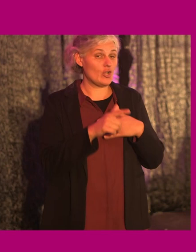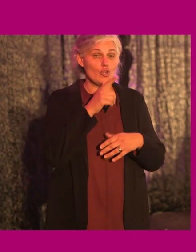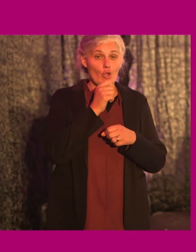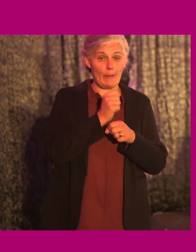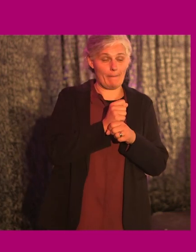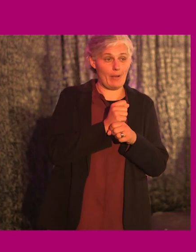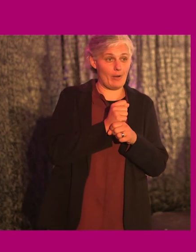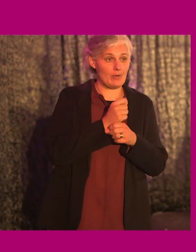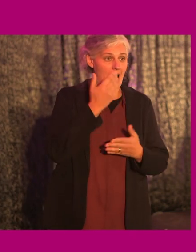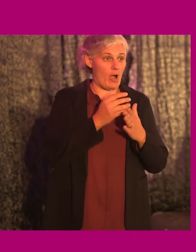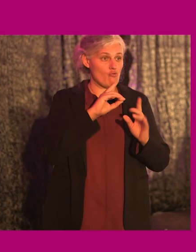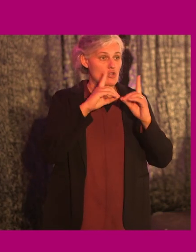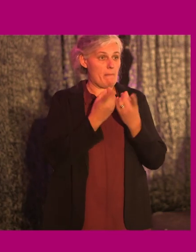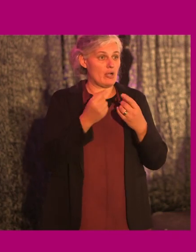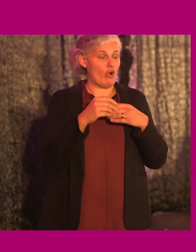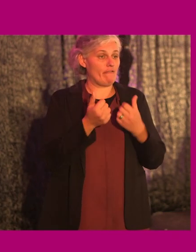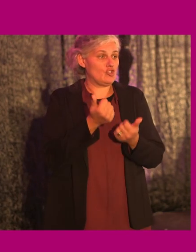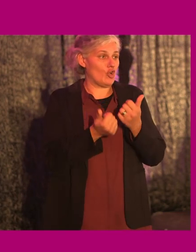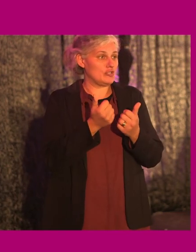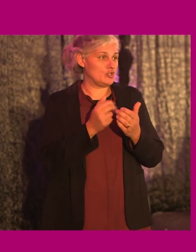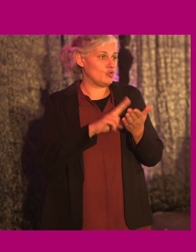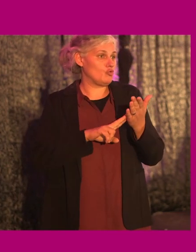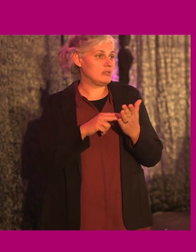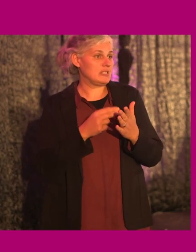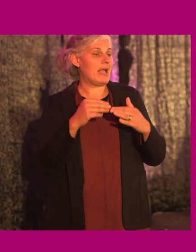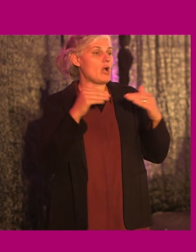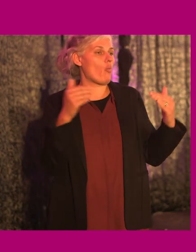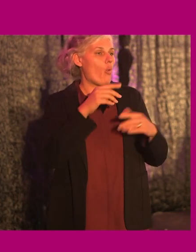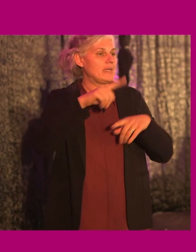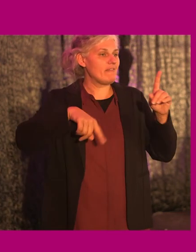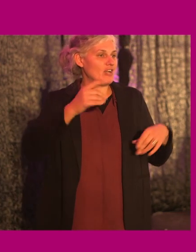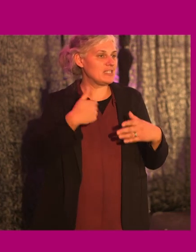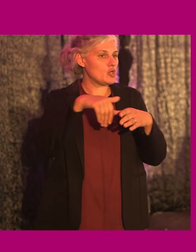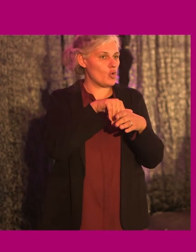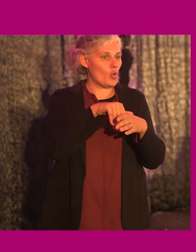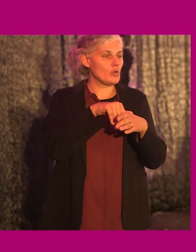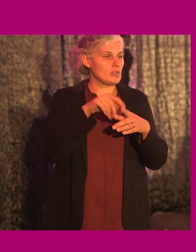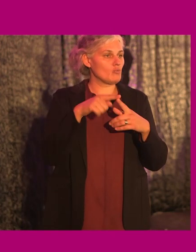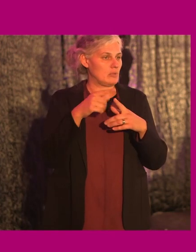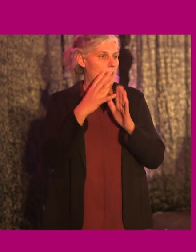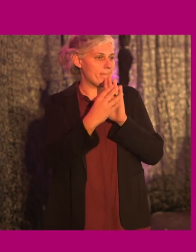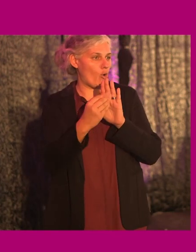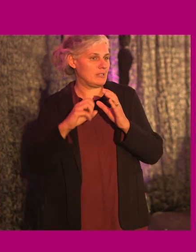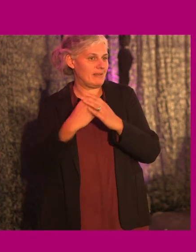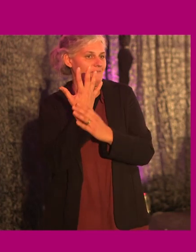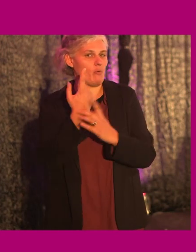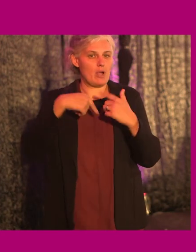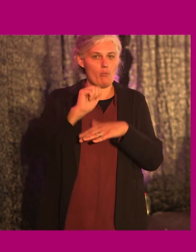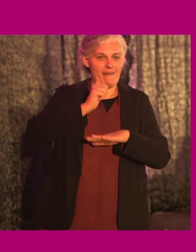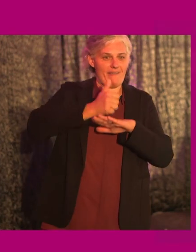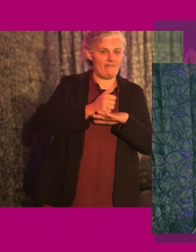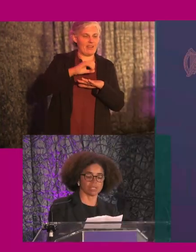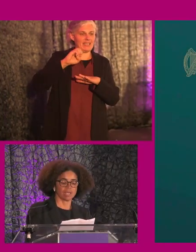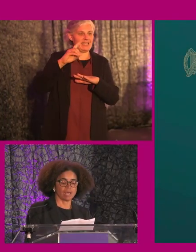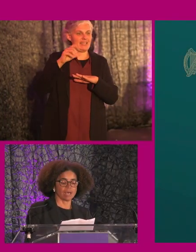how the Department of Justice used an equality, diversity and inclusion maturity model to develop our first EDI